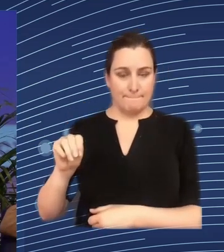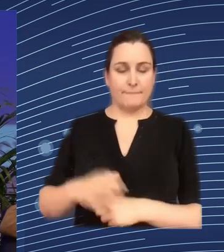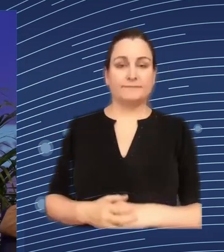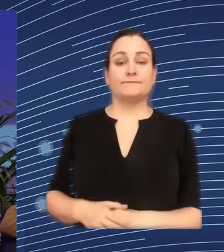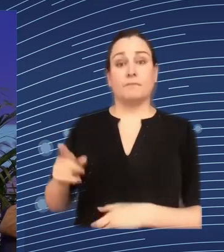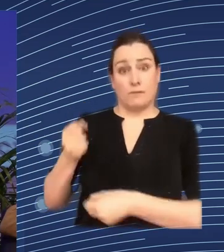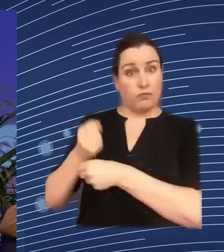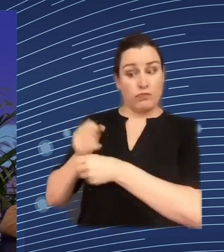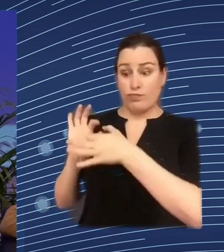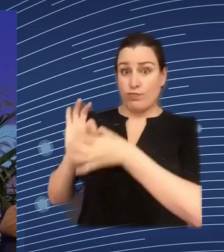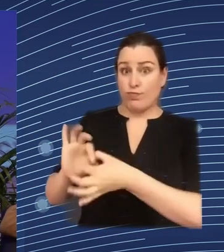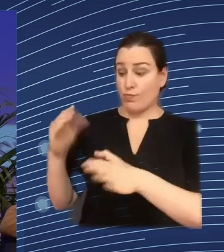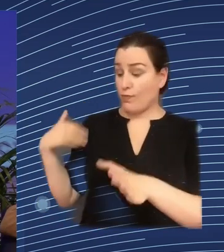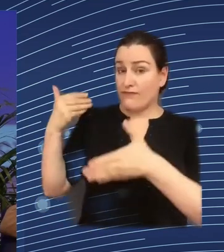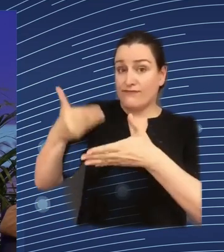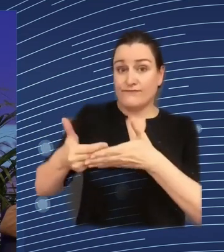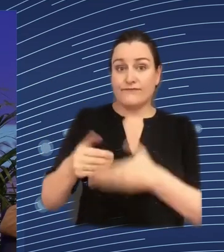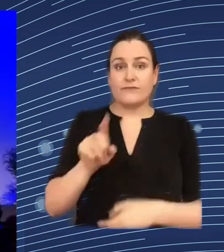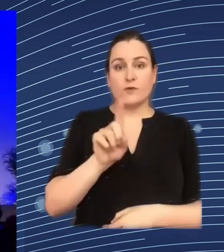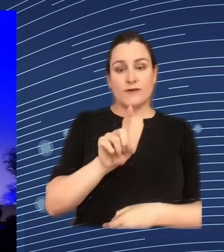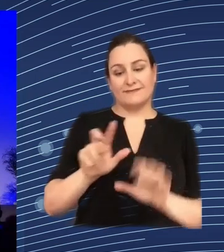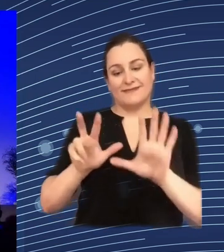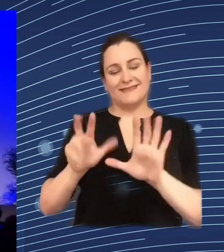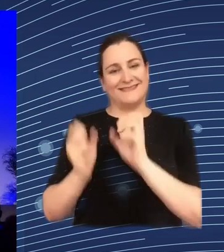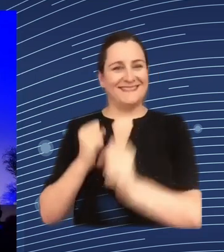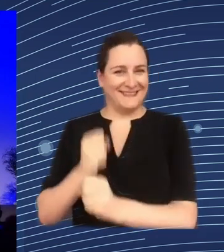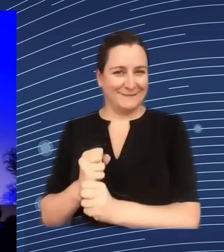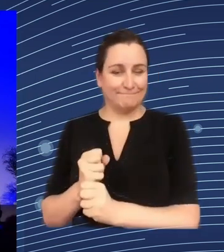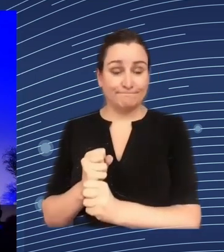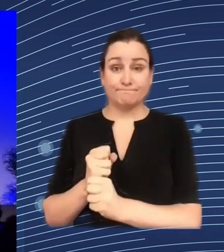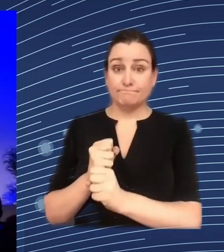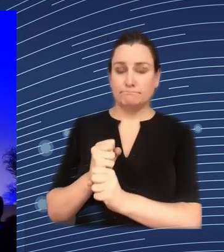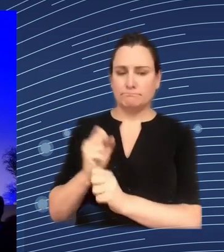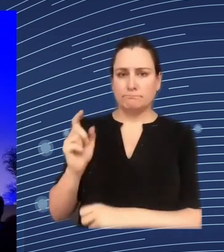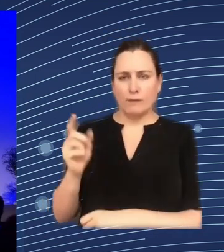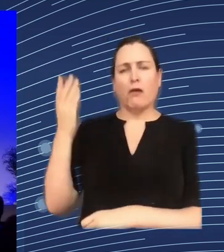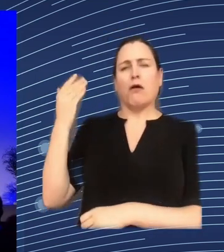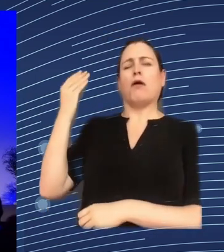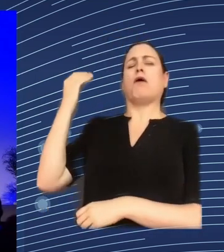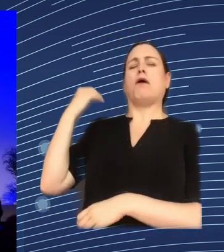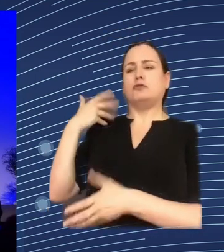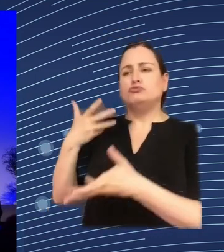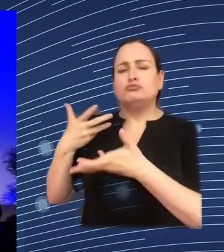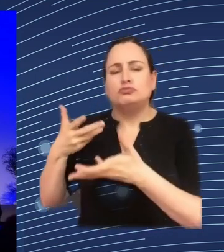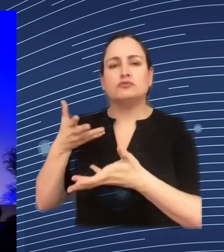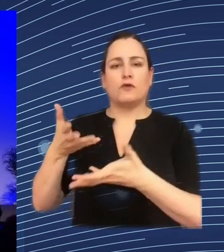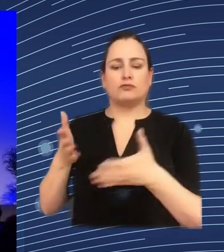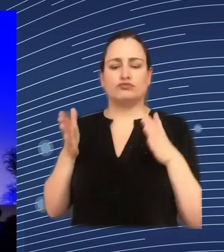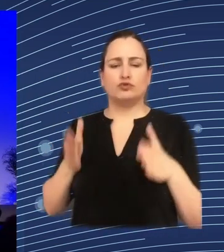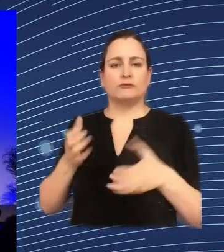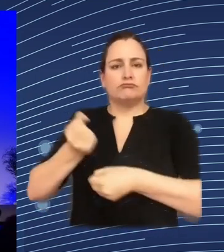for 18 years first as a consultant on technology in human resources and his current responsibilities include